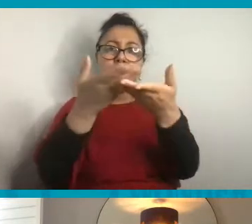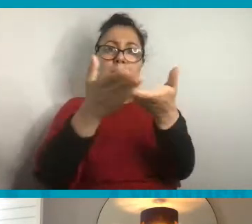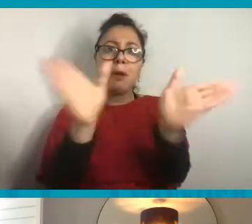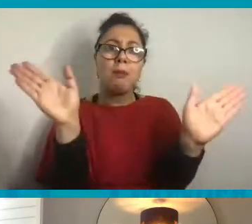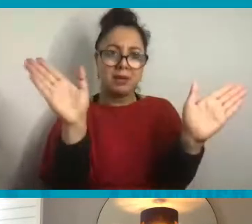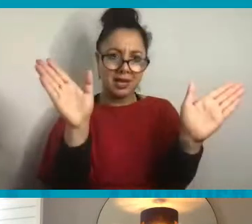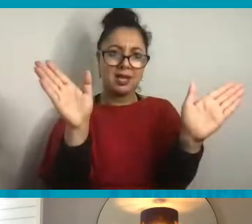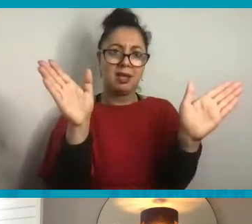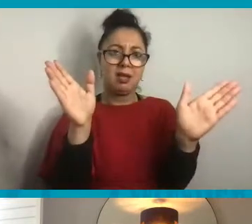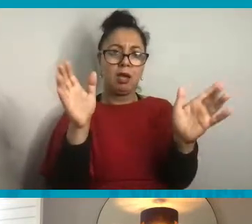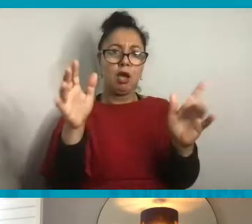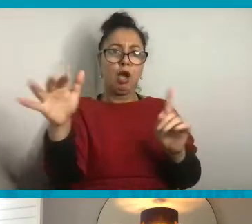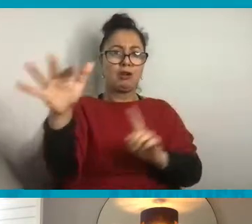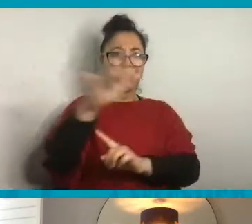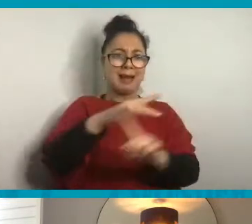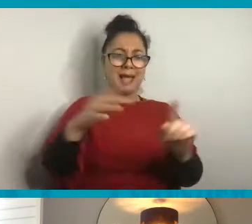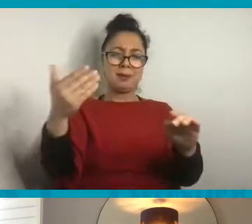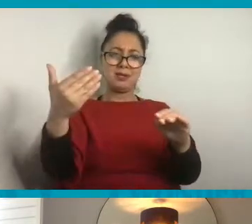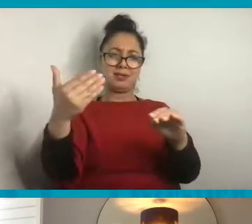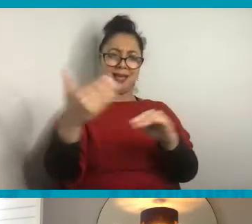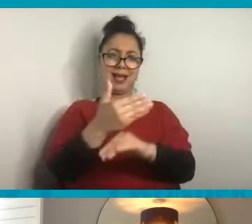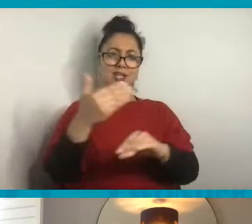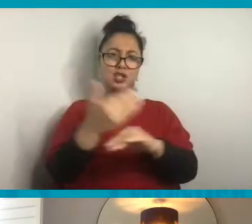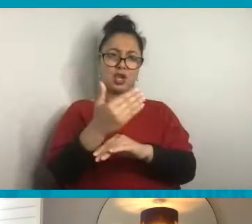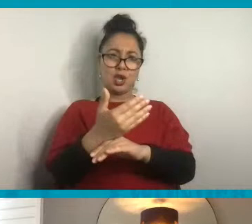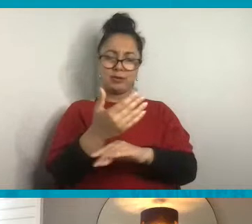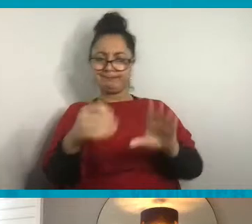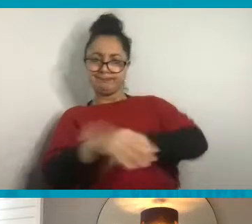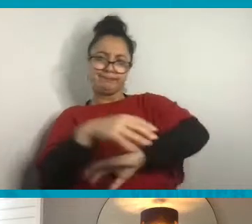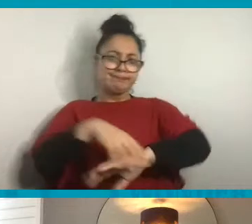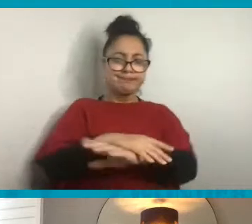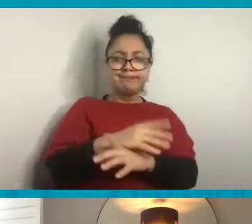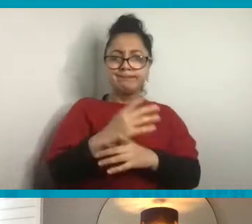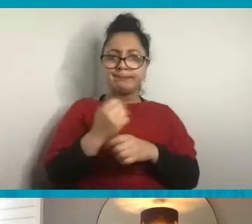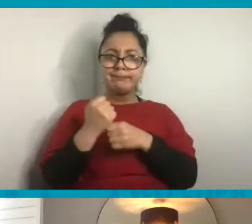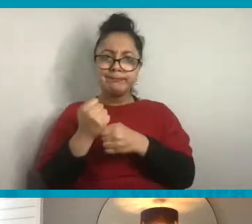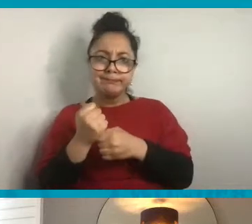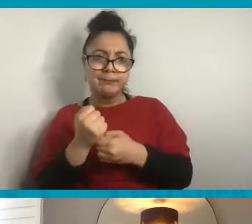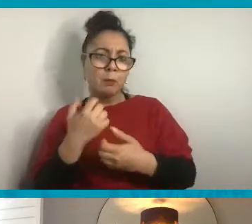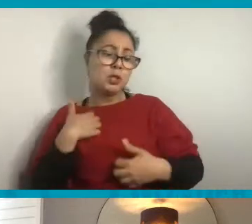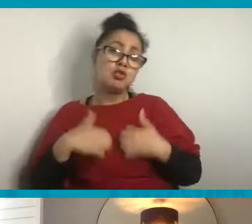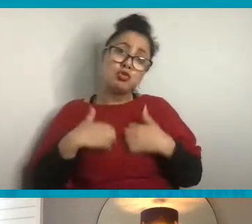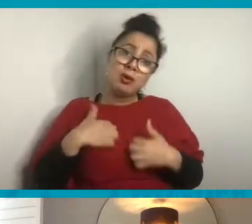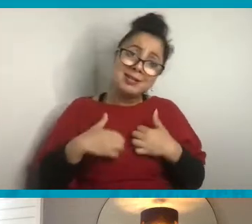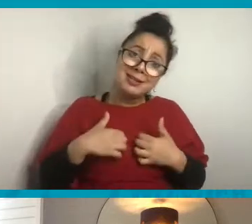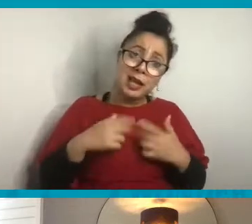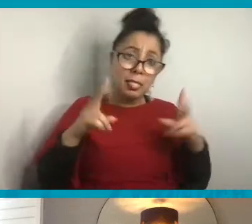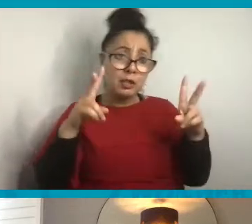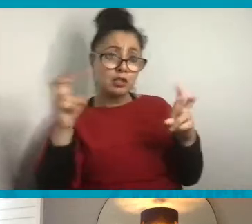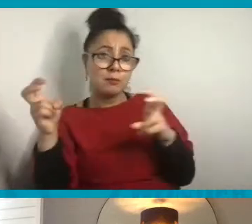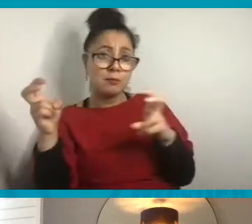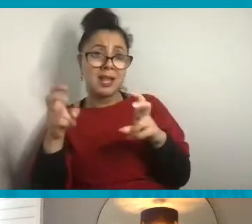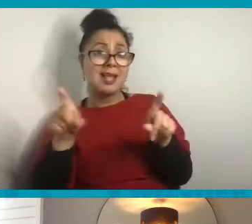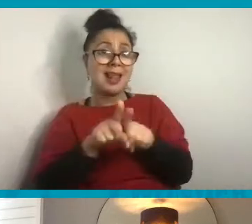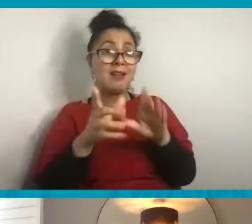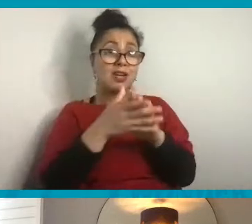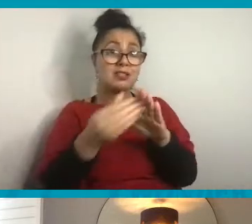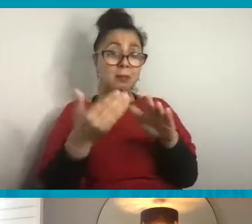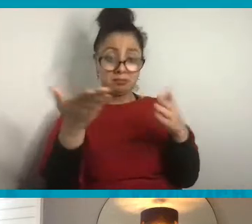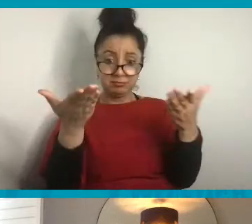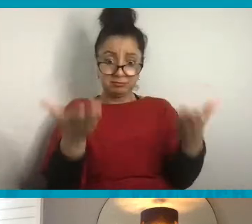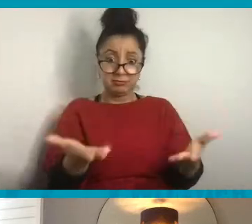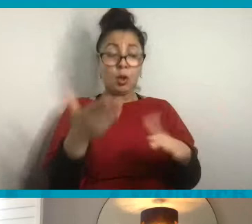action or being interested in a certain subject, like this workshop. Like, yeah, it makes you think about like,